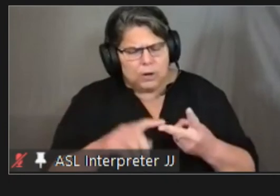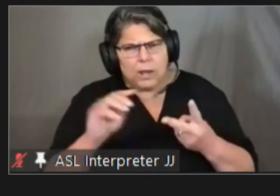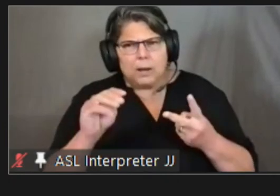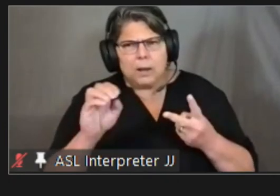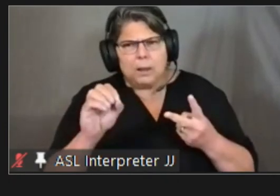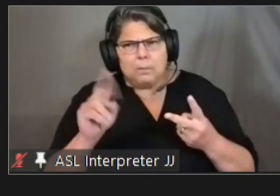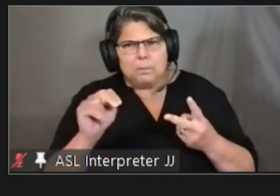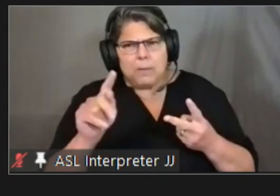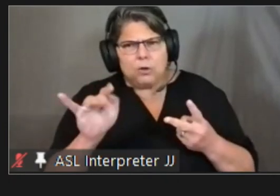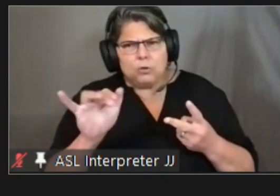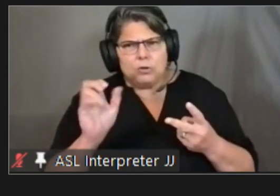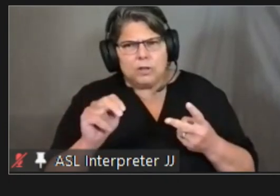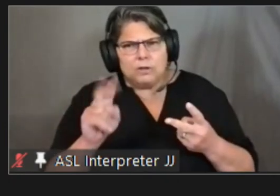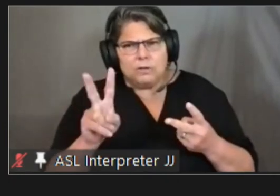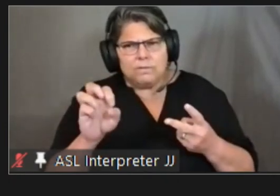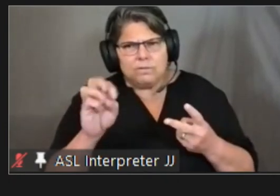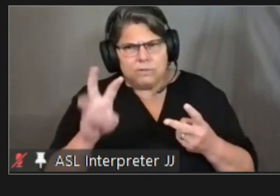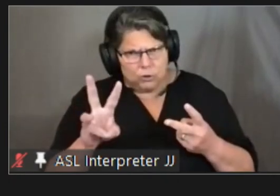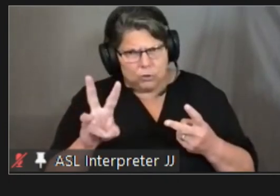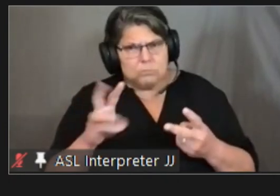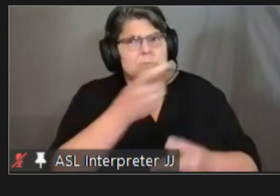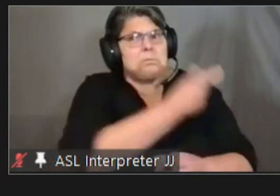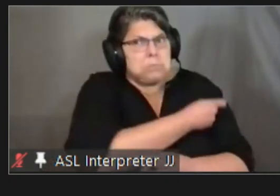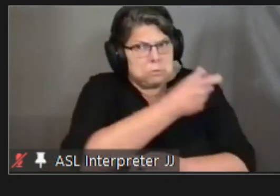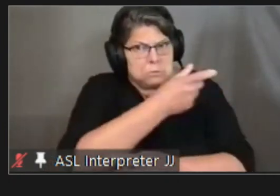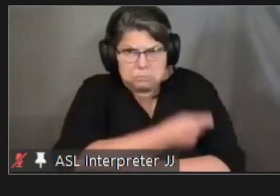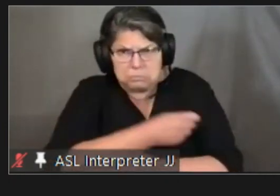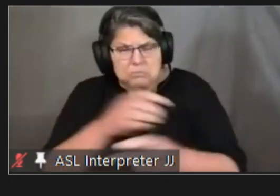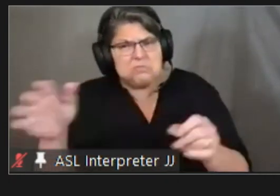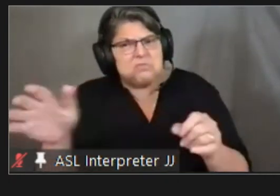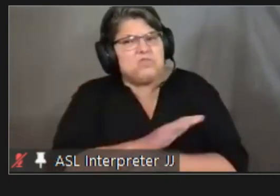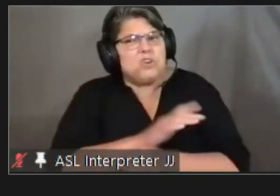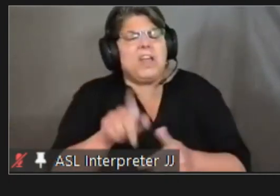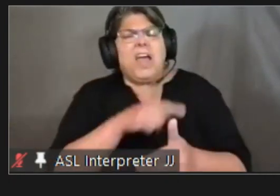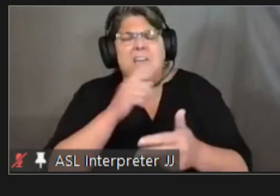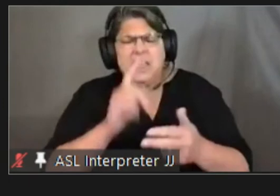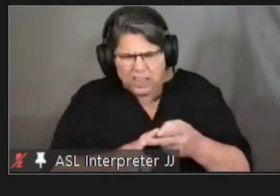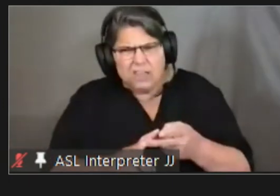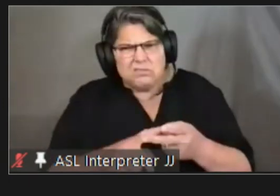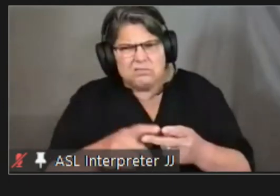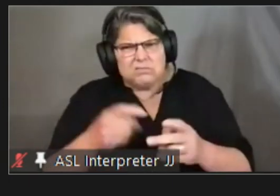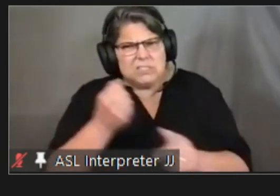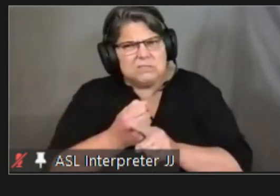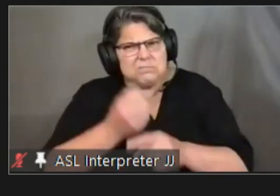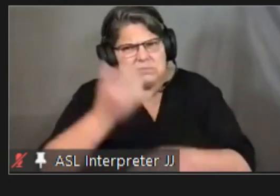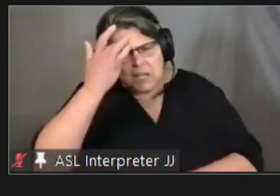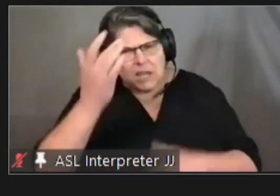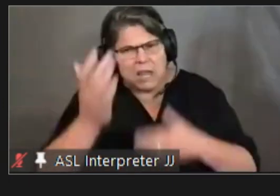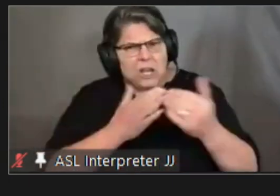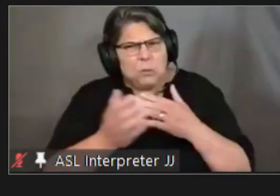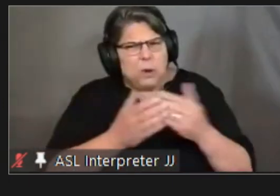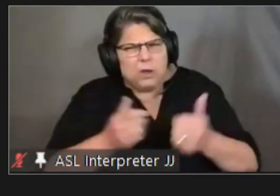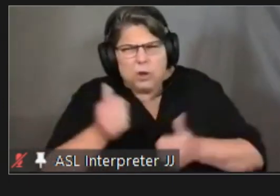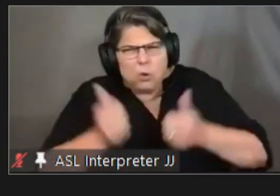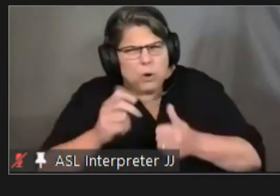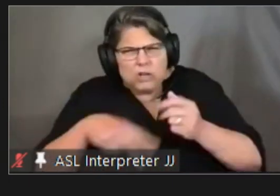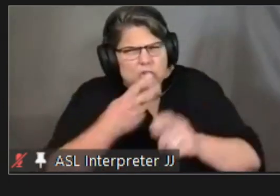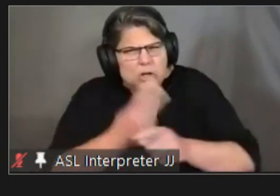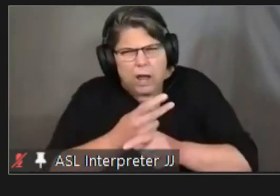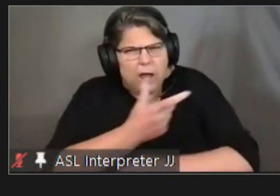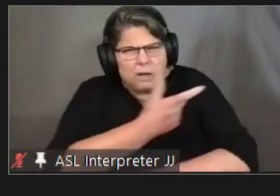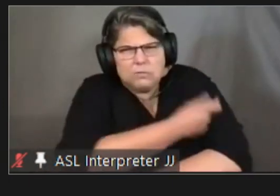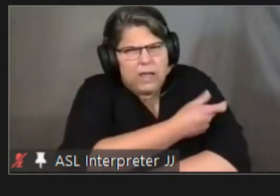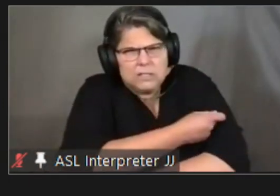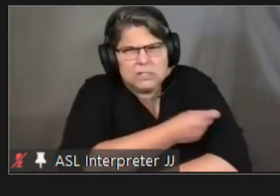vaccinated fully can you talk can you talk about which vex vaccines these people had and if they were um